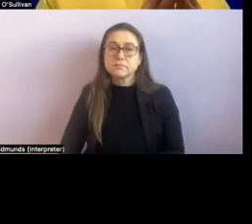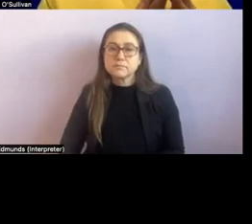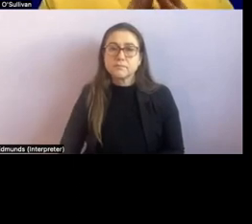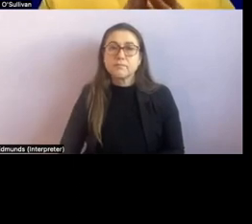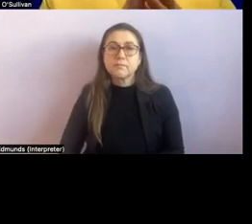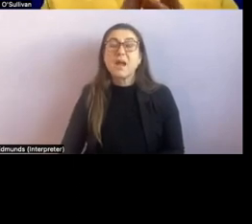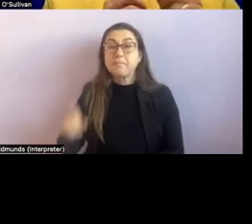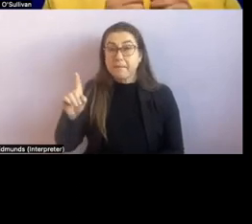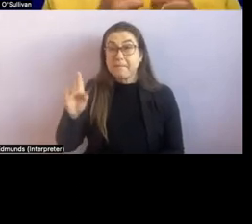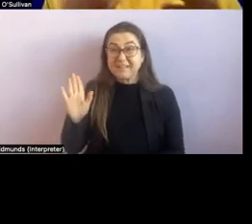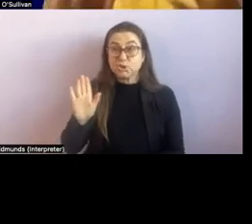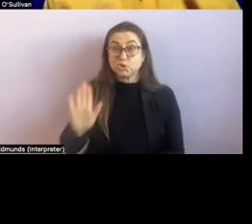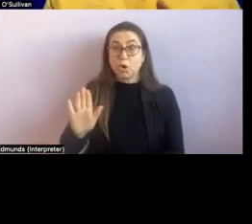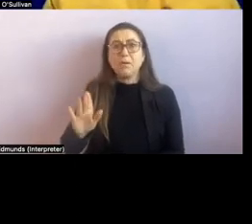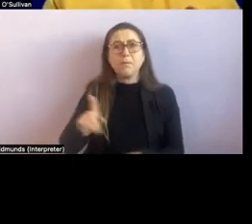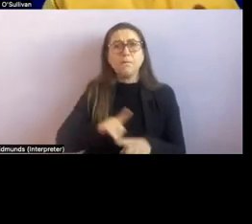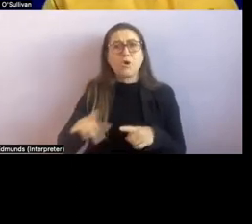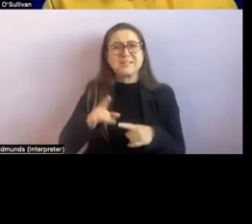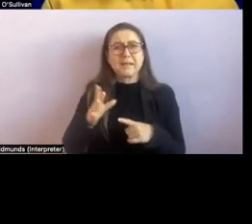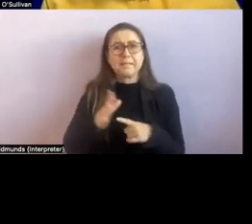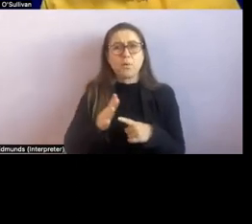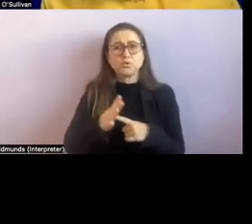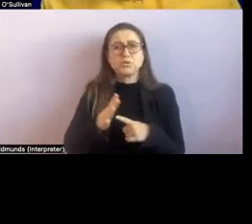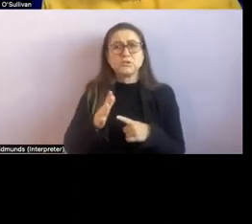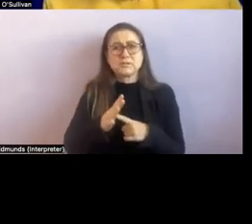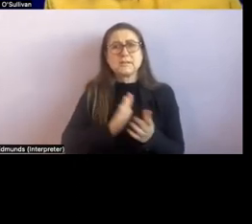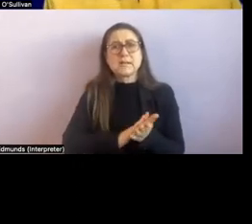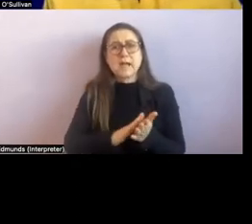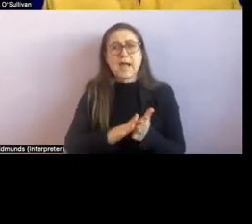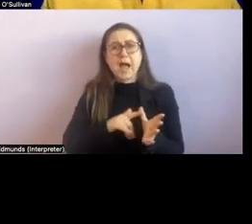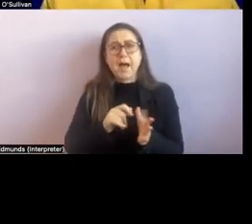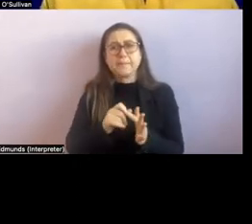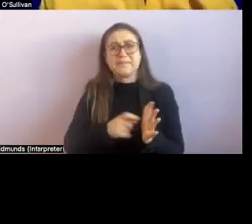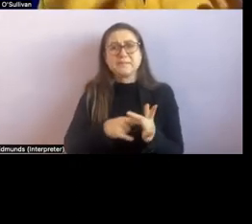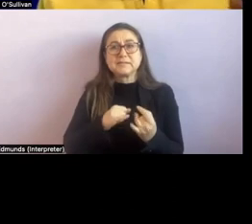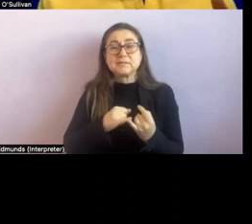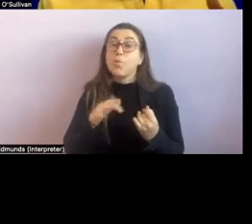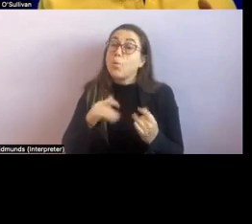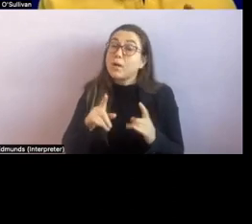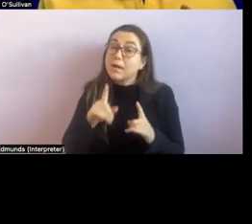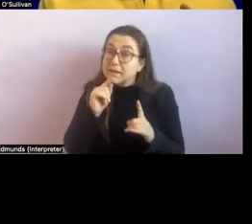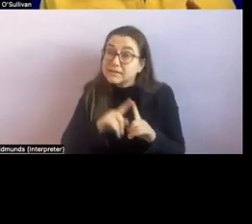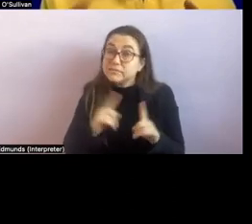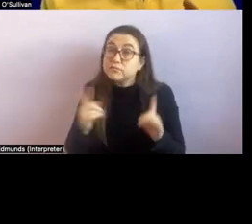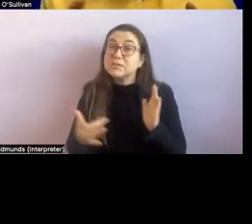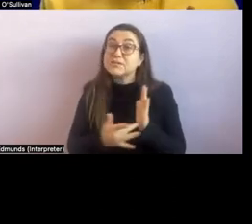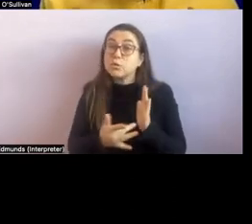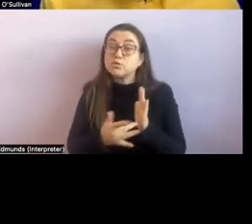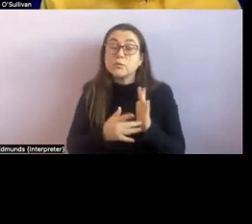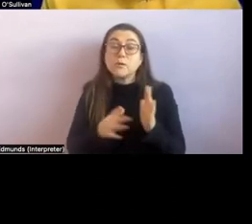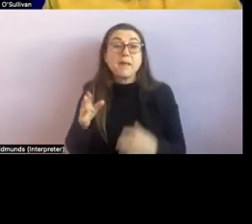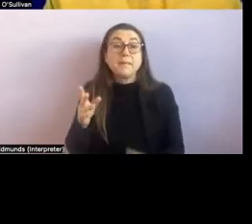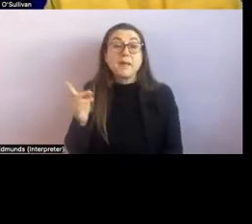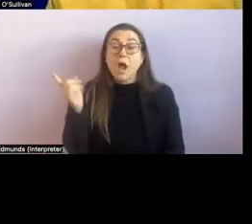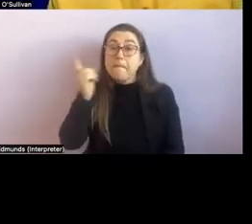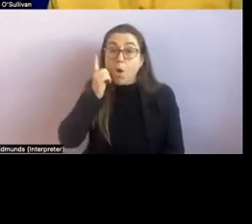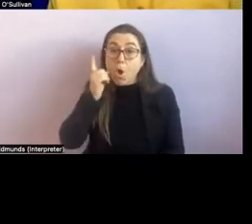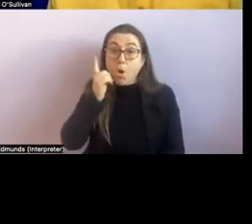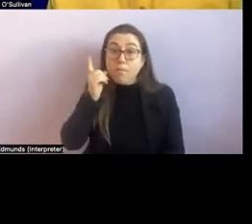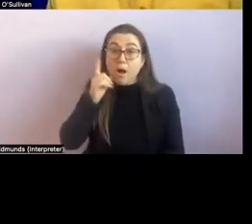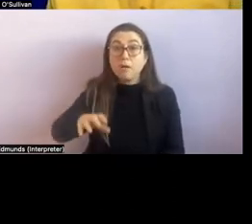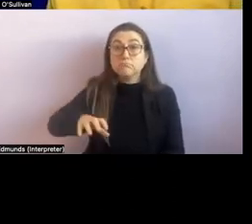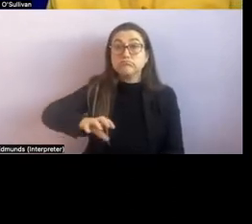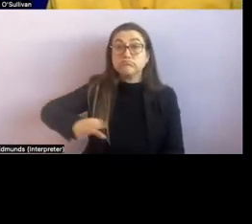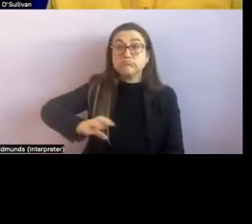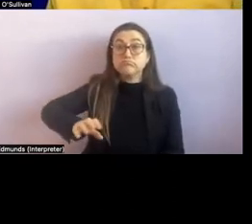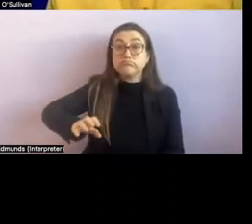important haptics can also be in technology that you might use uh you might have a phone with a vibrating alarm or